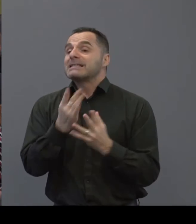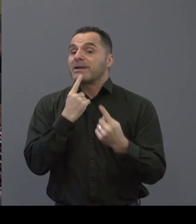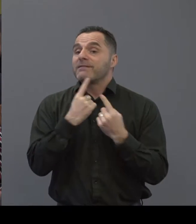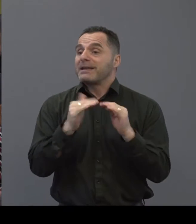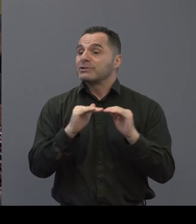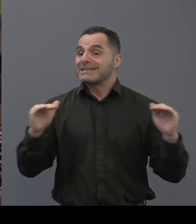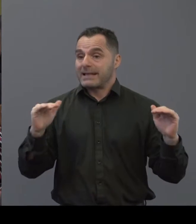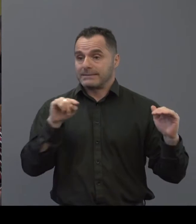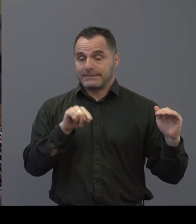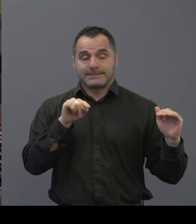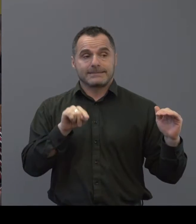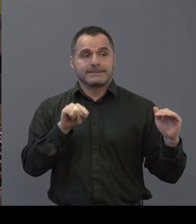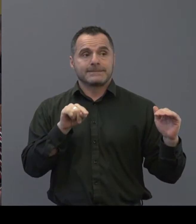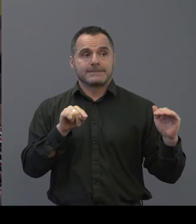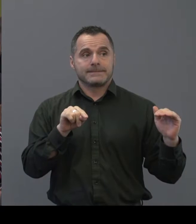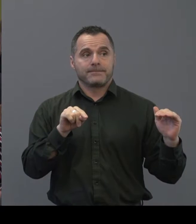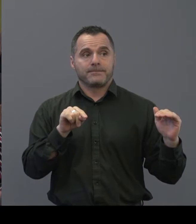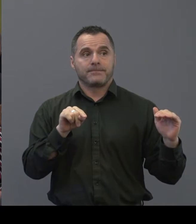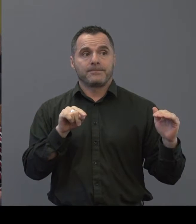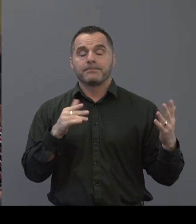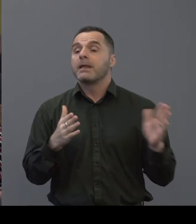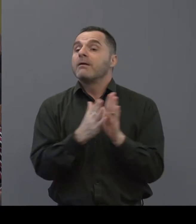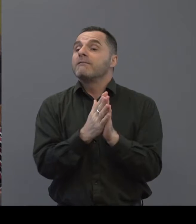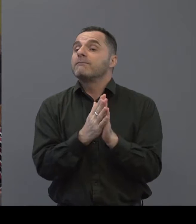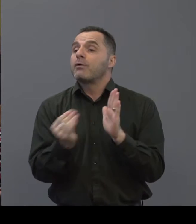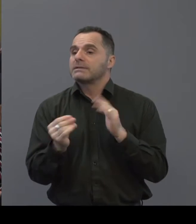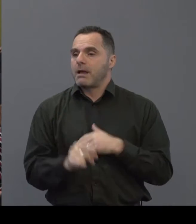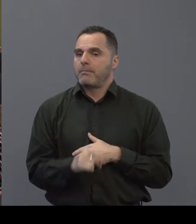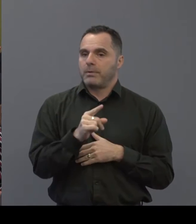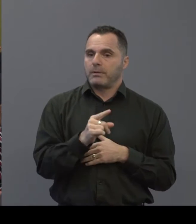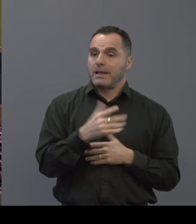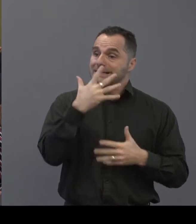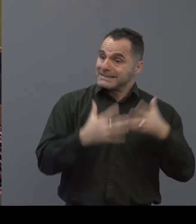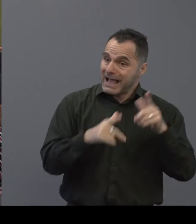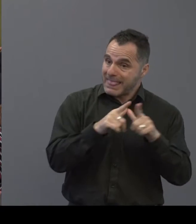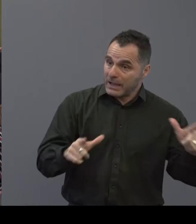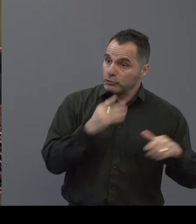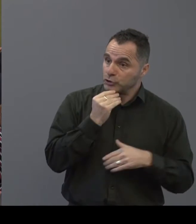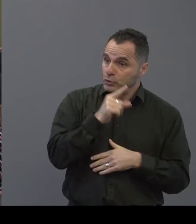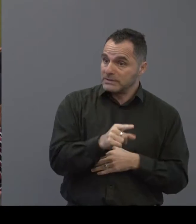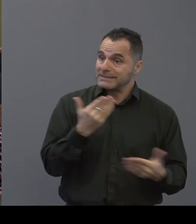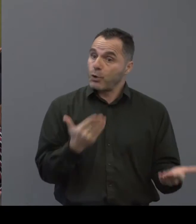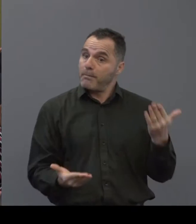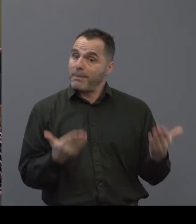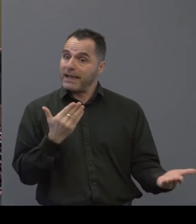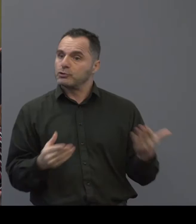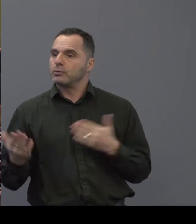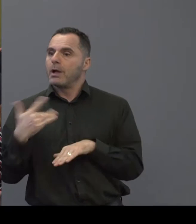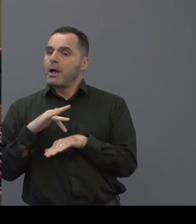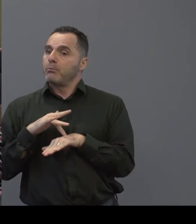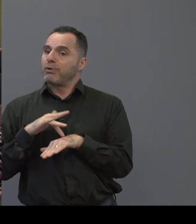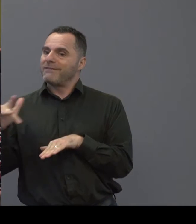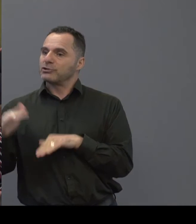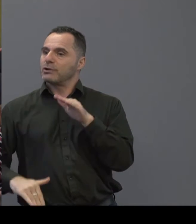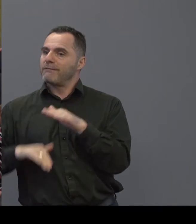standards um compare for example those that are british sign language users compared to the the professionals